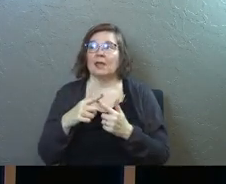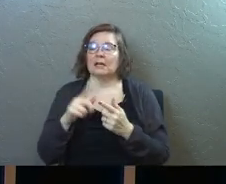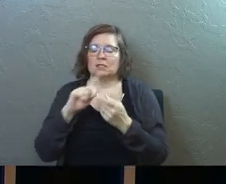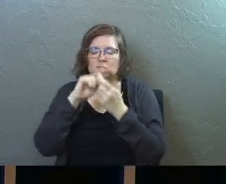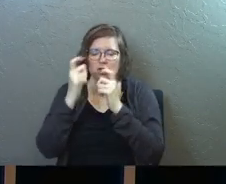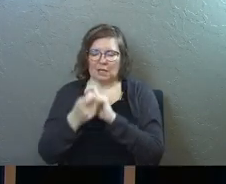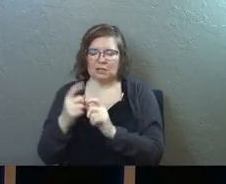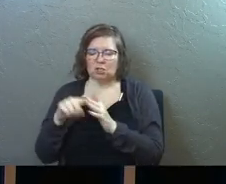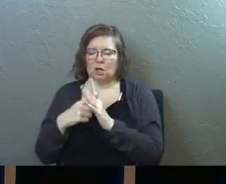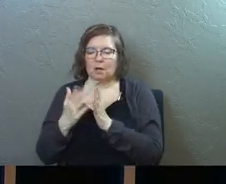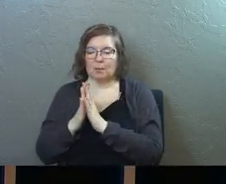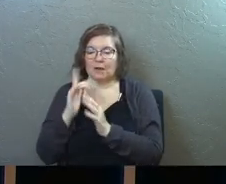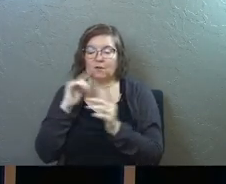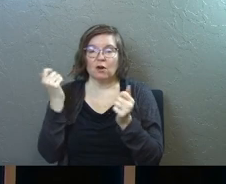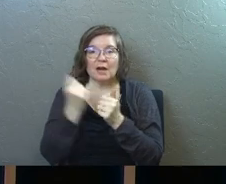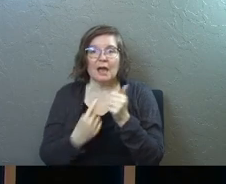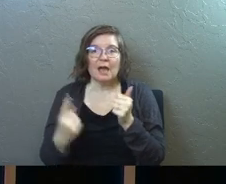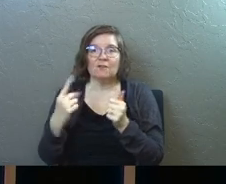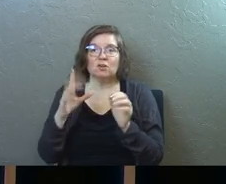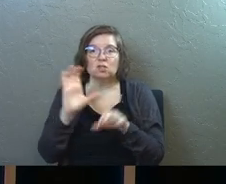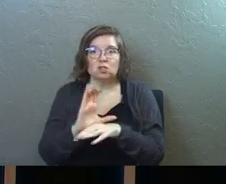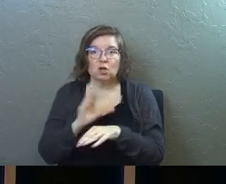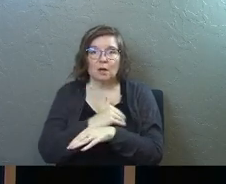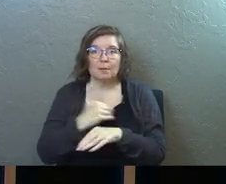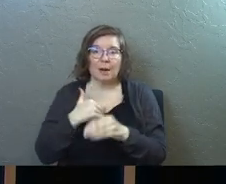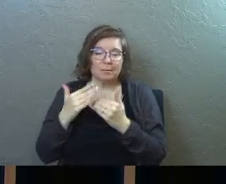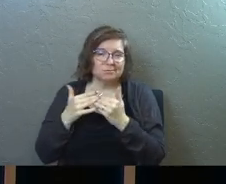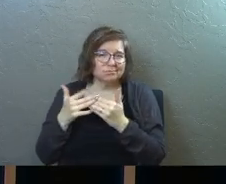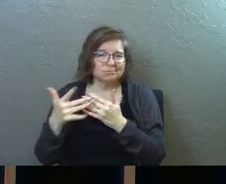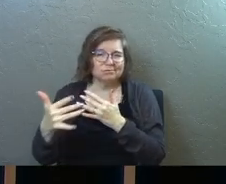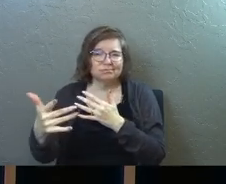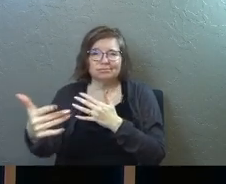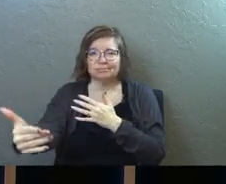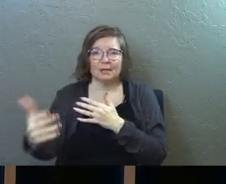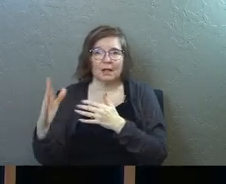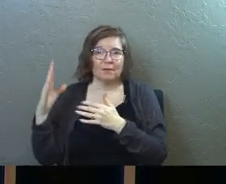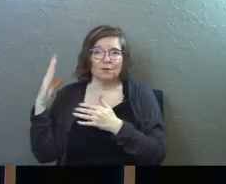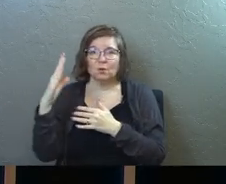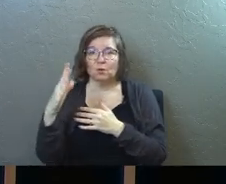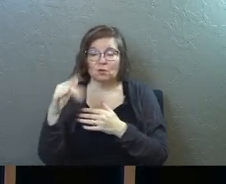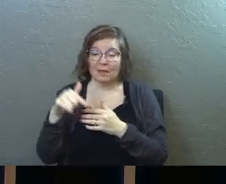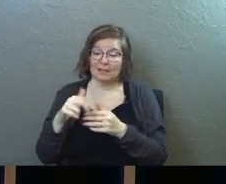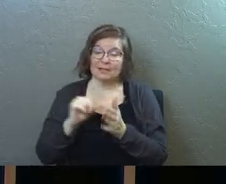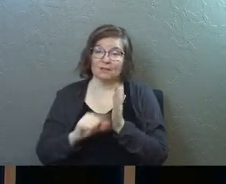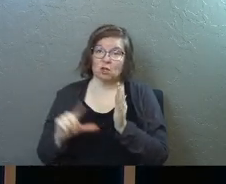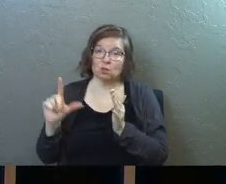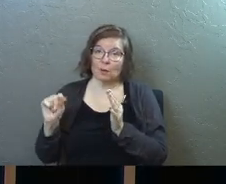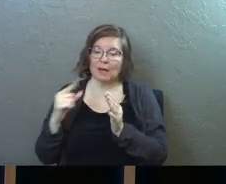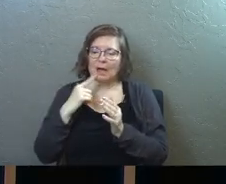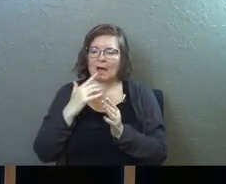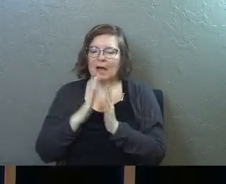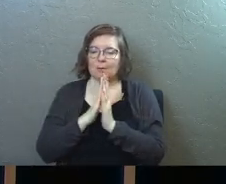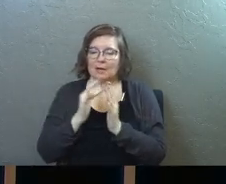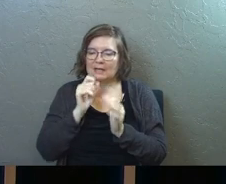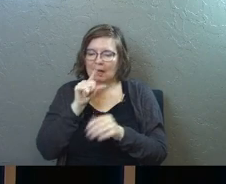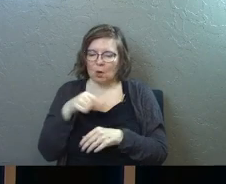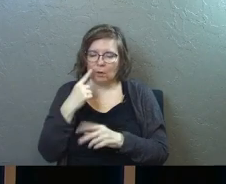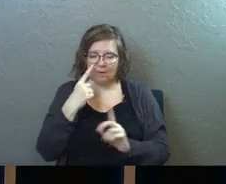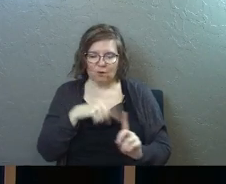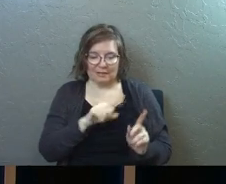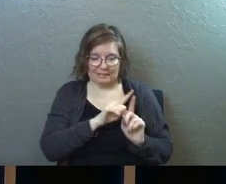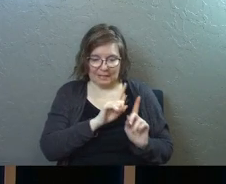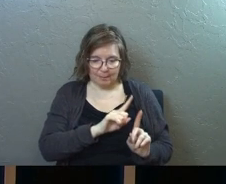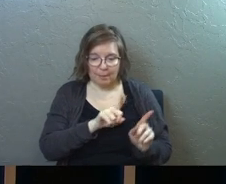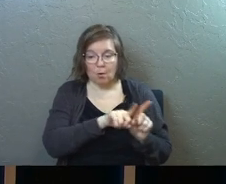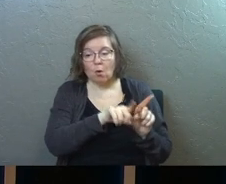he changes and he starts praying for every church member that would ever come in the future. So this is verse 20 he says I'm praying not only for